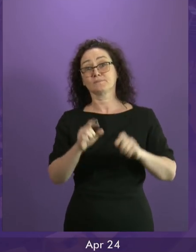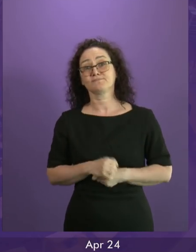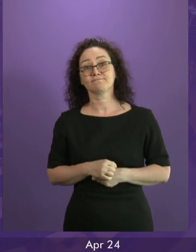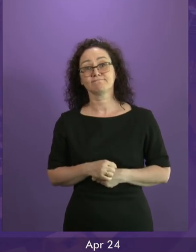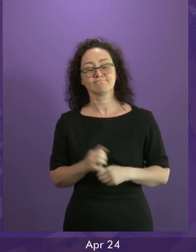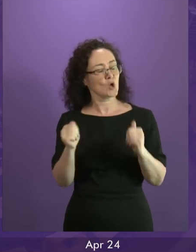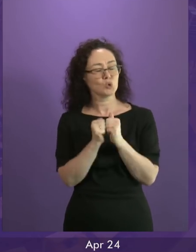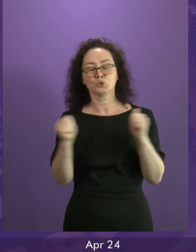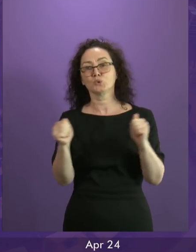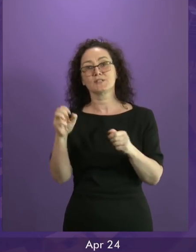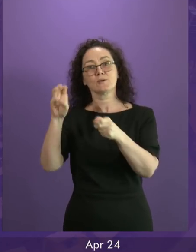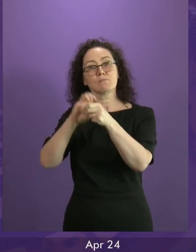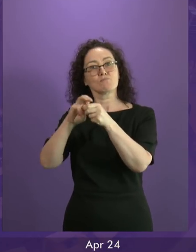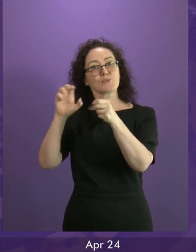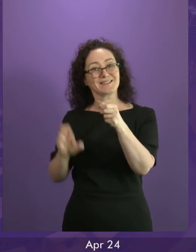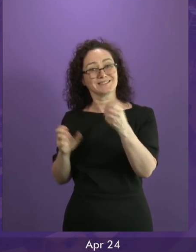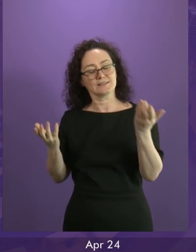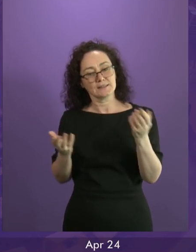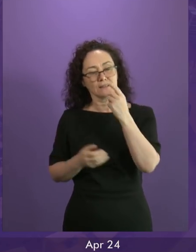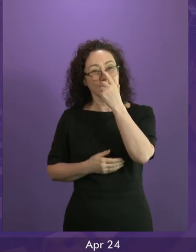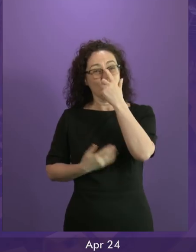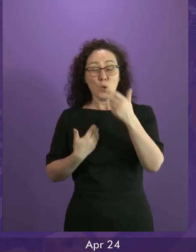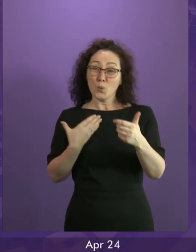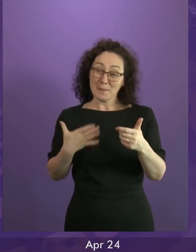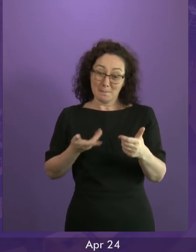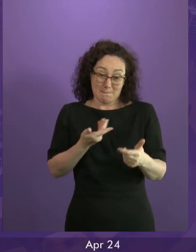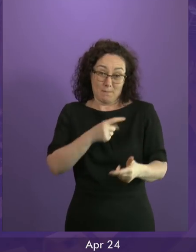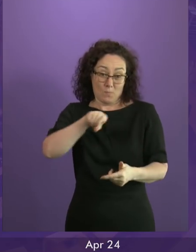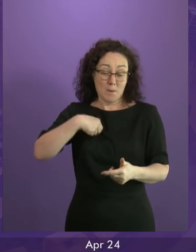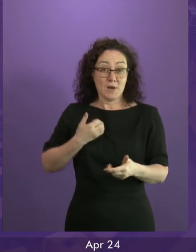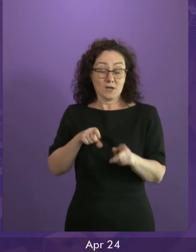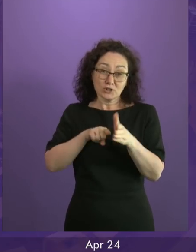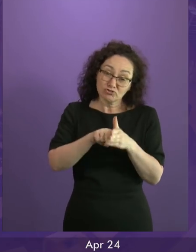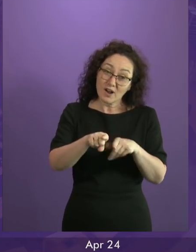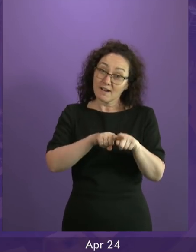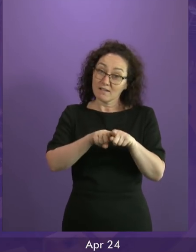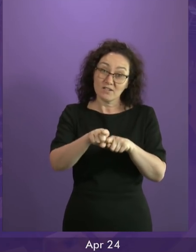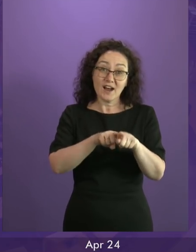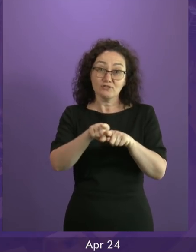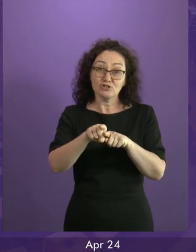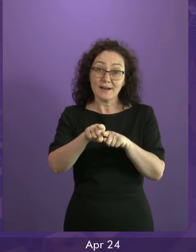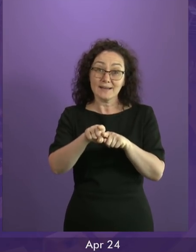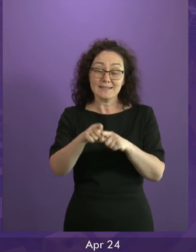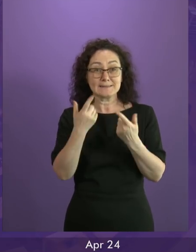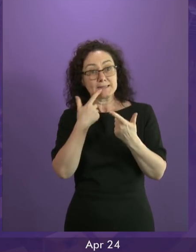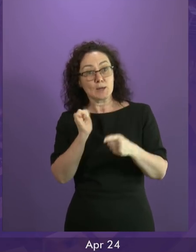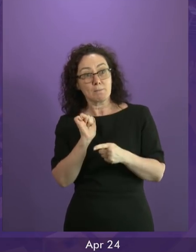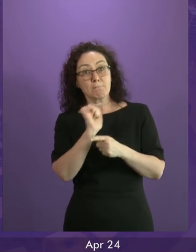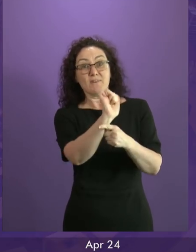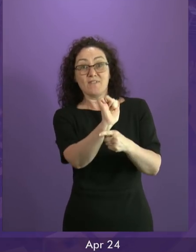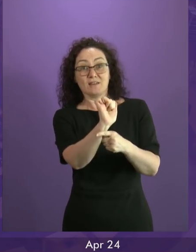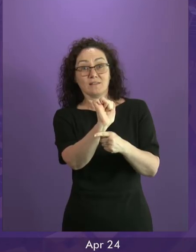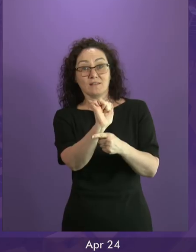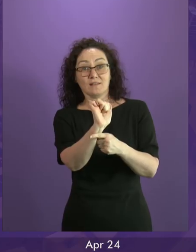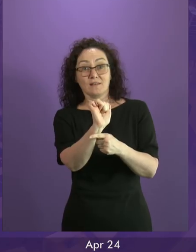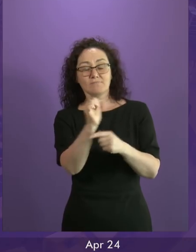have done everything possible to help avert the Brexit crisis for the whole UK. presiding officer, we